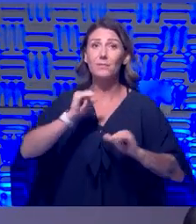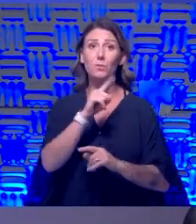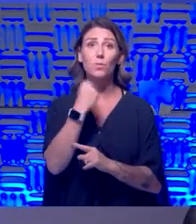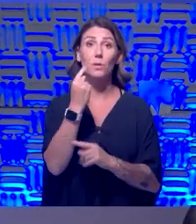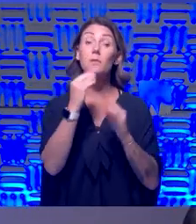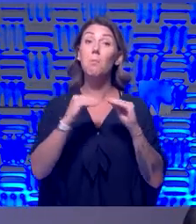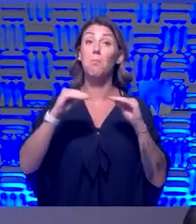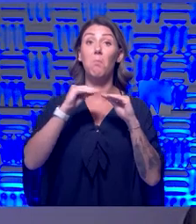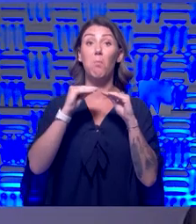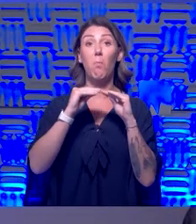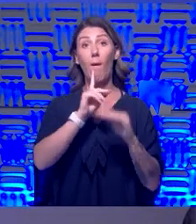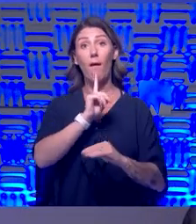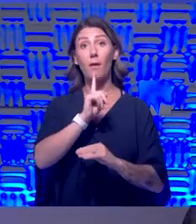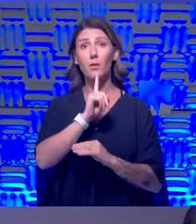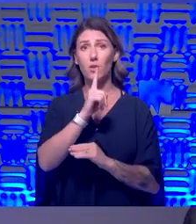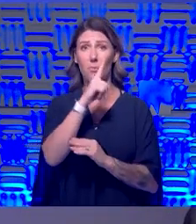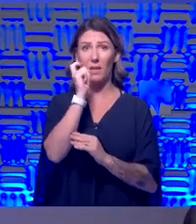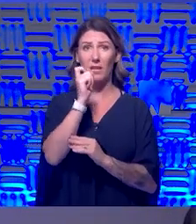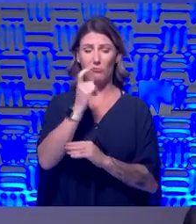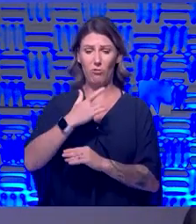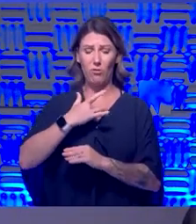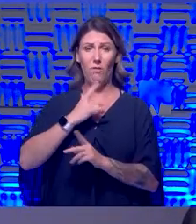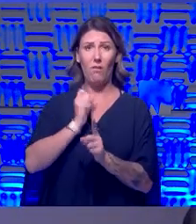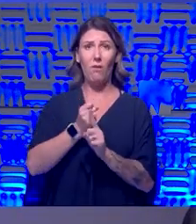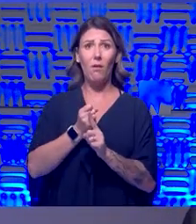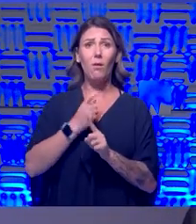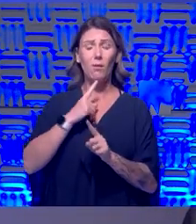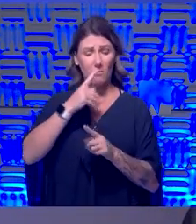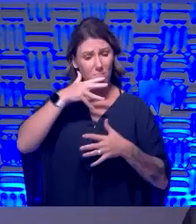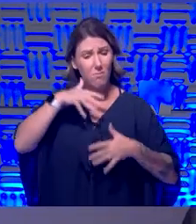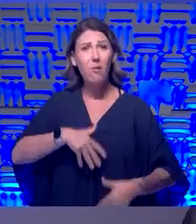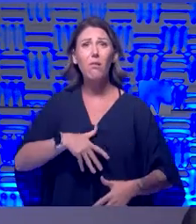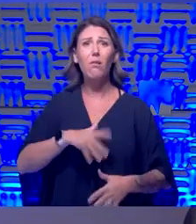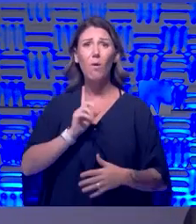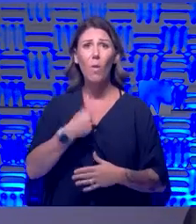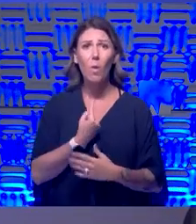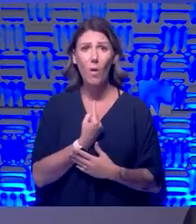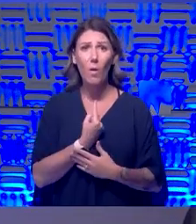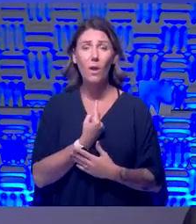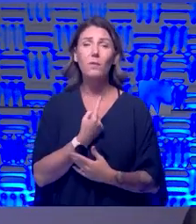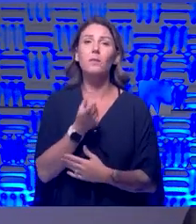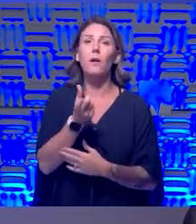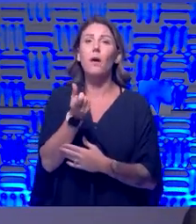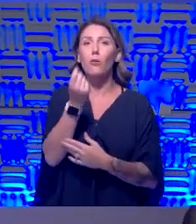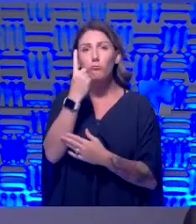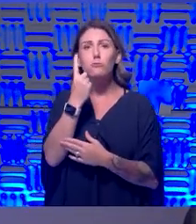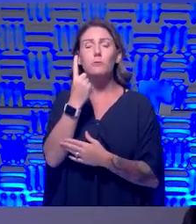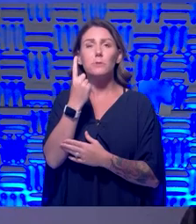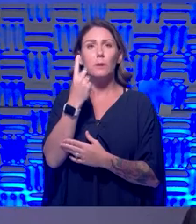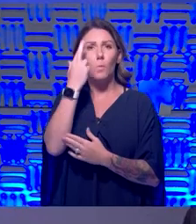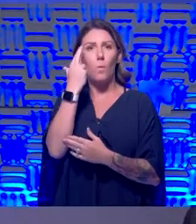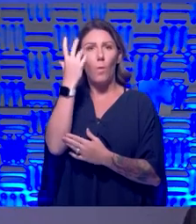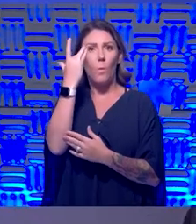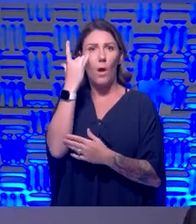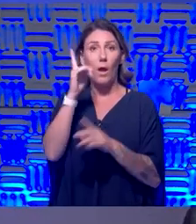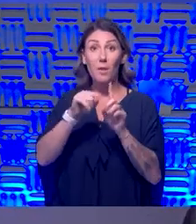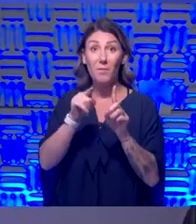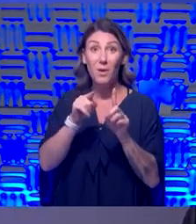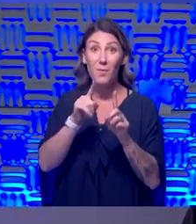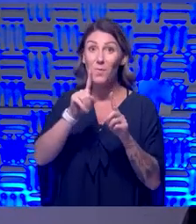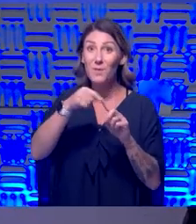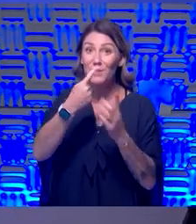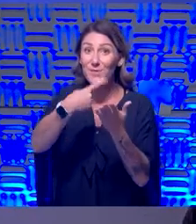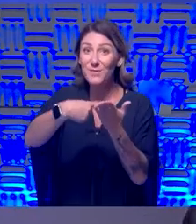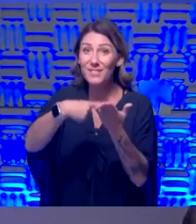uh, they're really feeling the impact and they understand, uh, the rationale behind it. But as we're talking about cognitive issues,